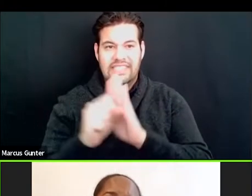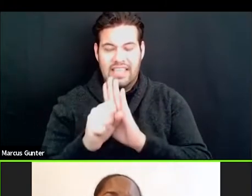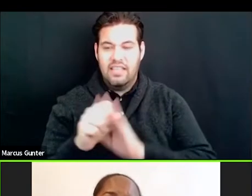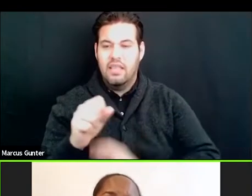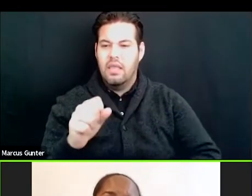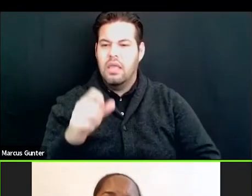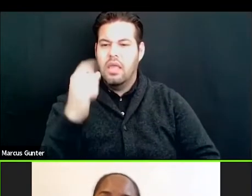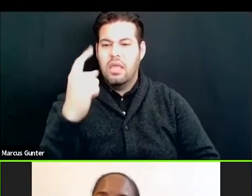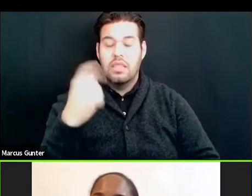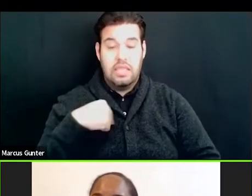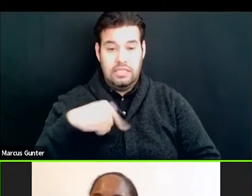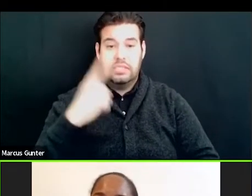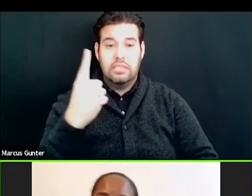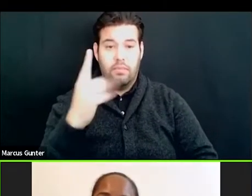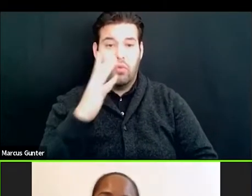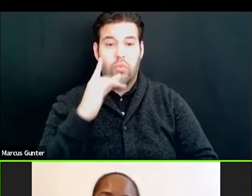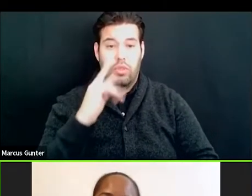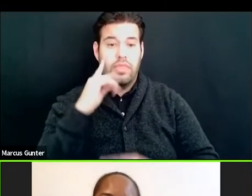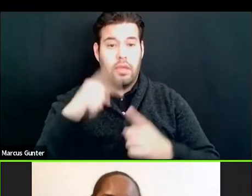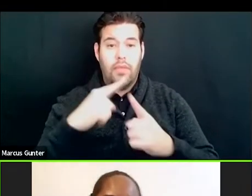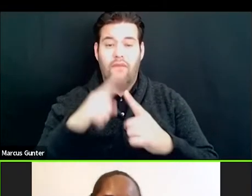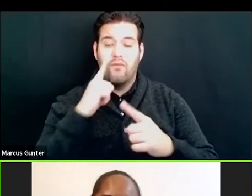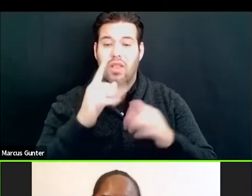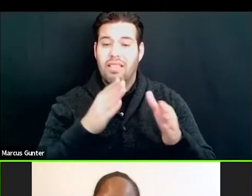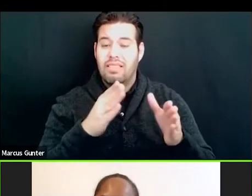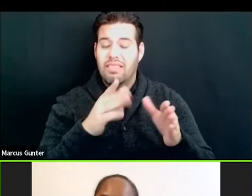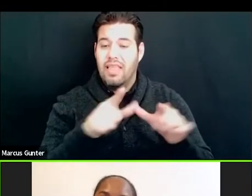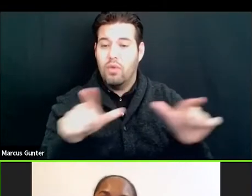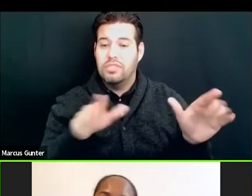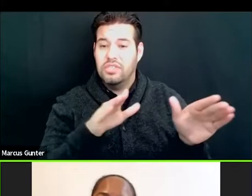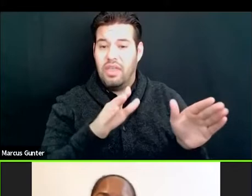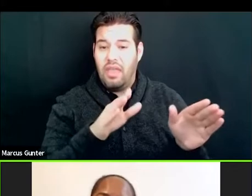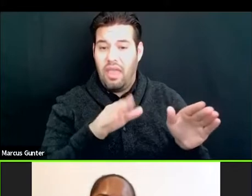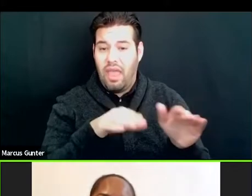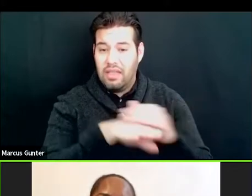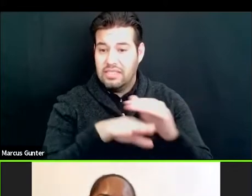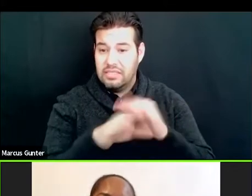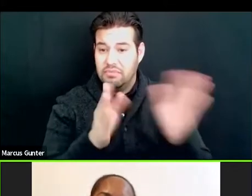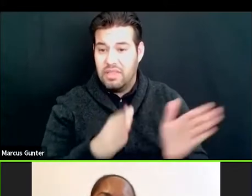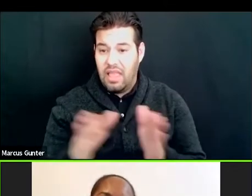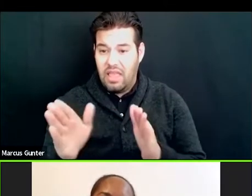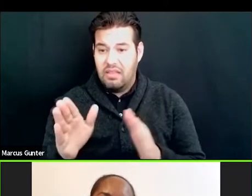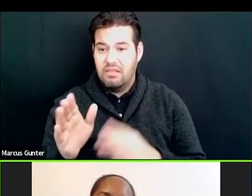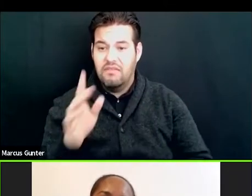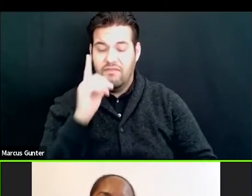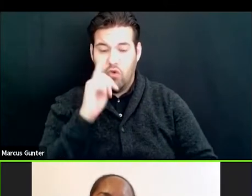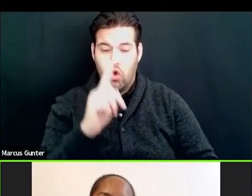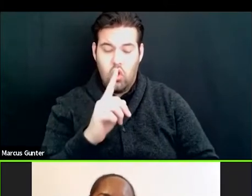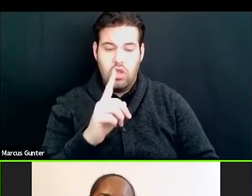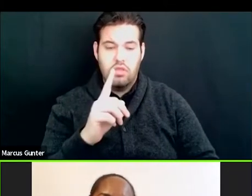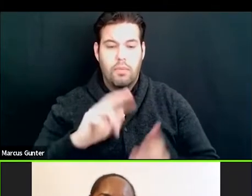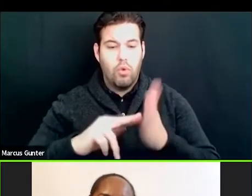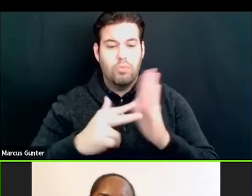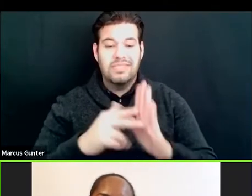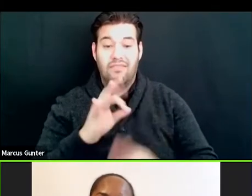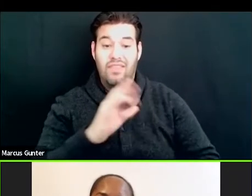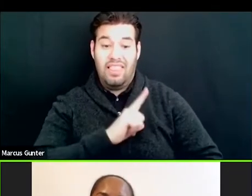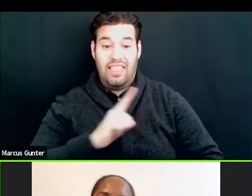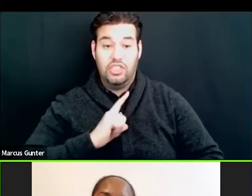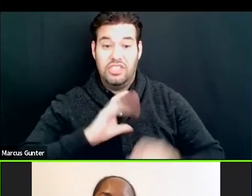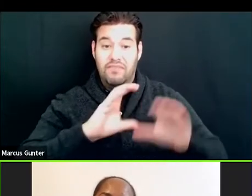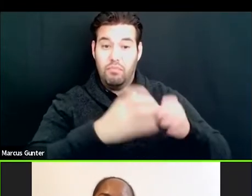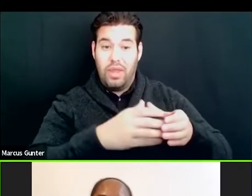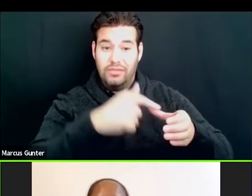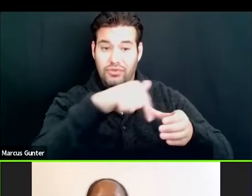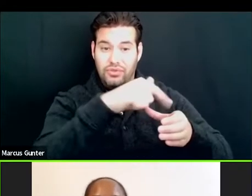this is something that we are thinking about for the language access plan. It is for legislation for the purposes of the legislative branch.